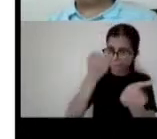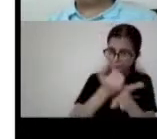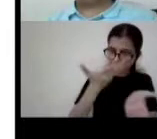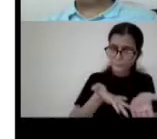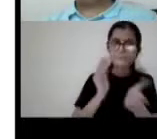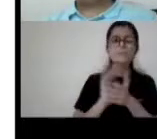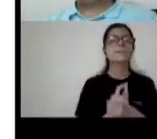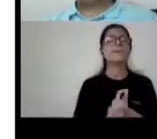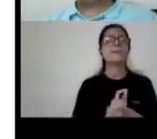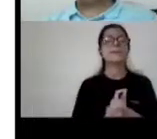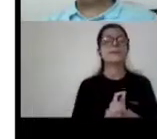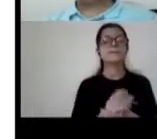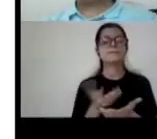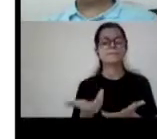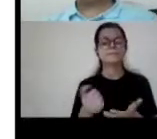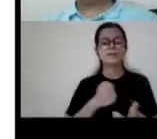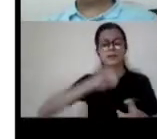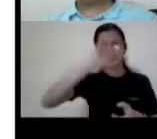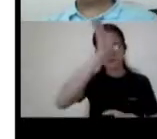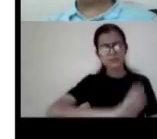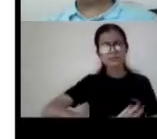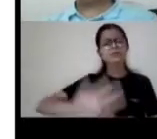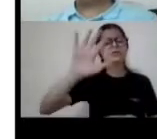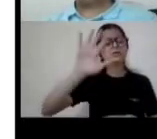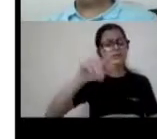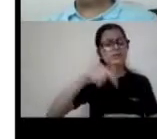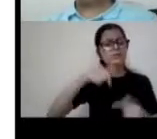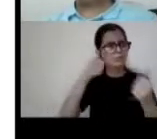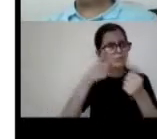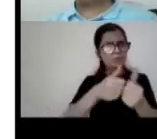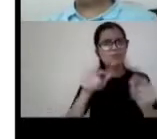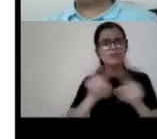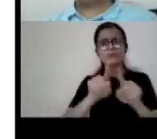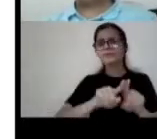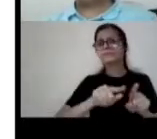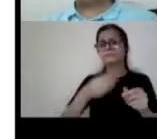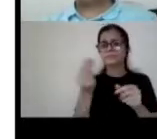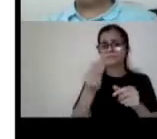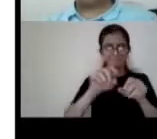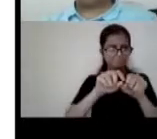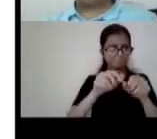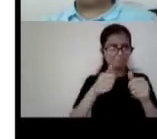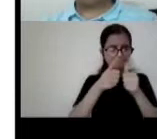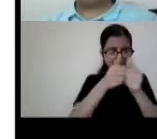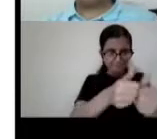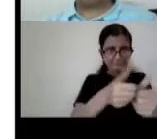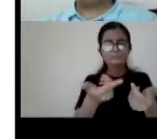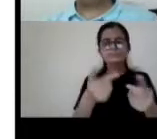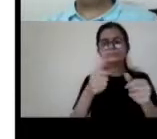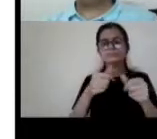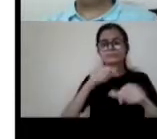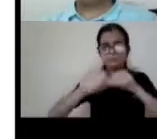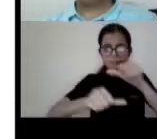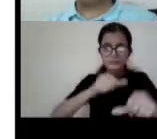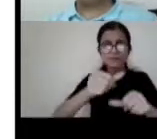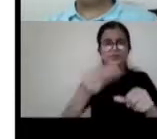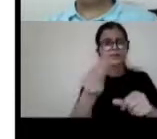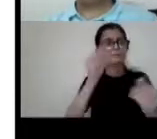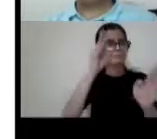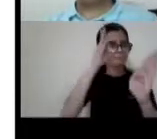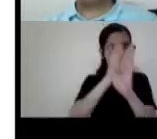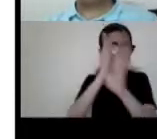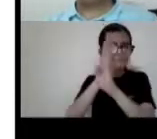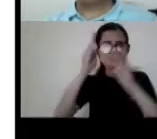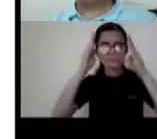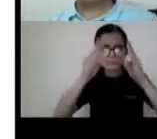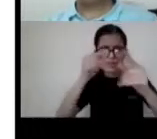uh india is committed to the ancient strategy which is uh regional kind of uh targets and goals to be